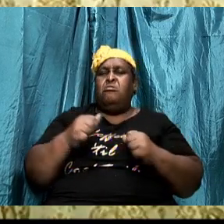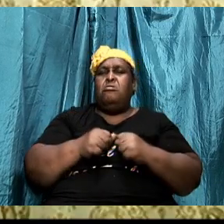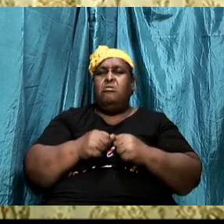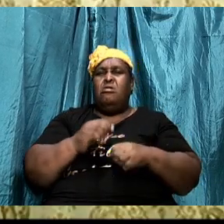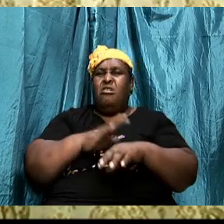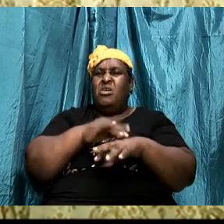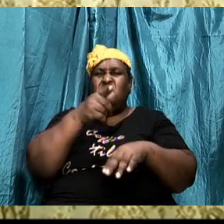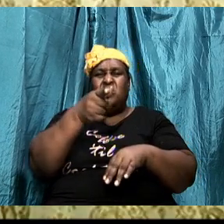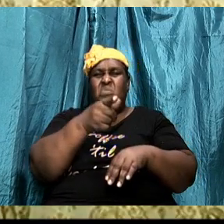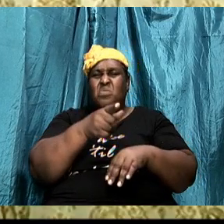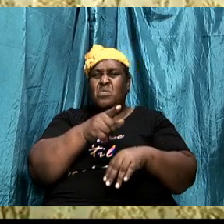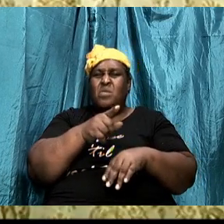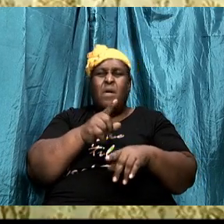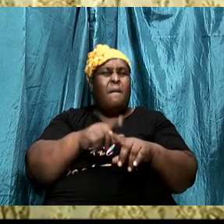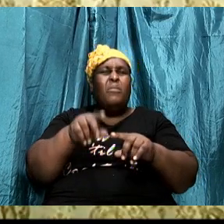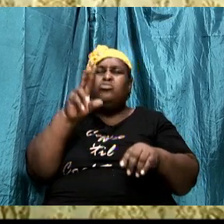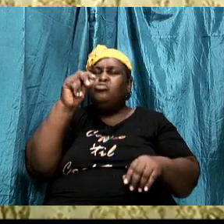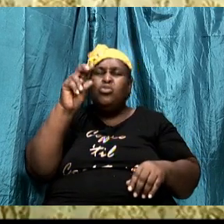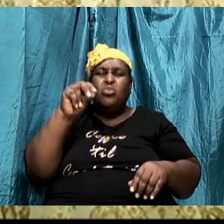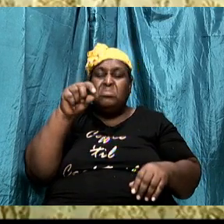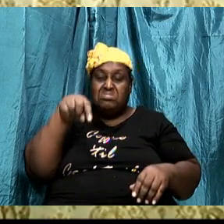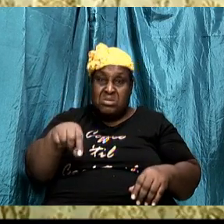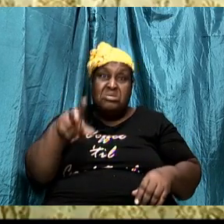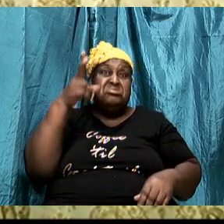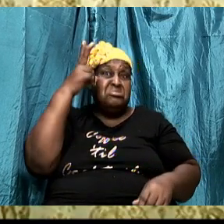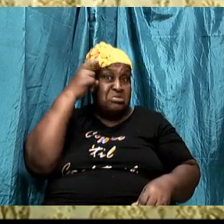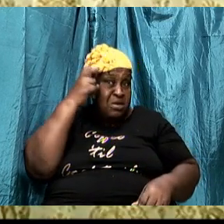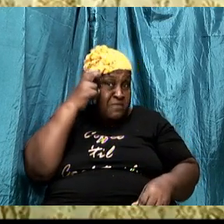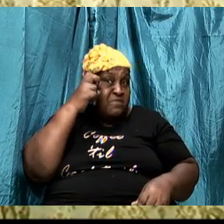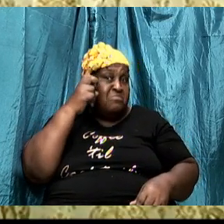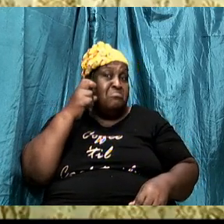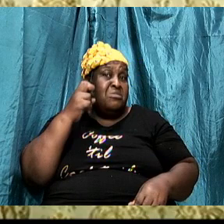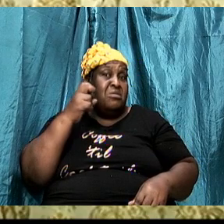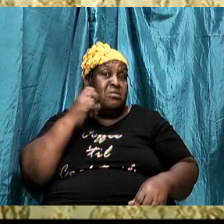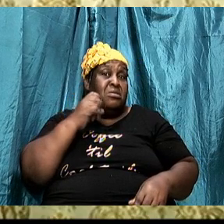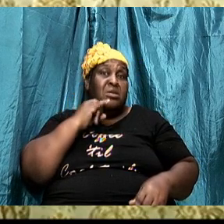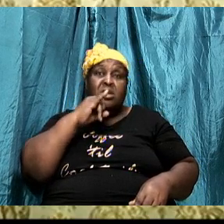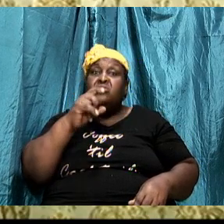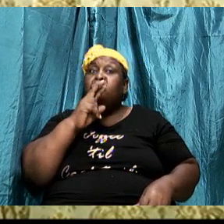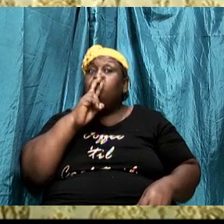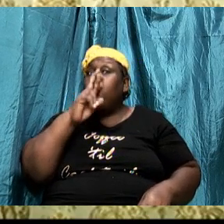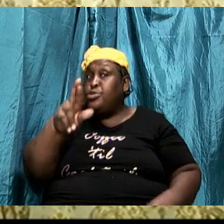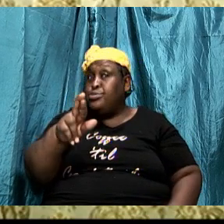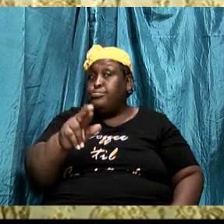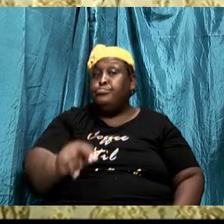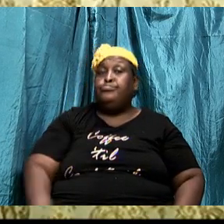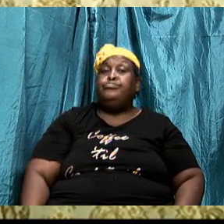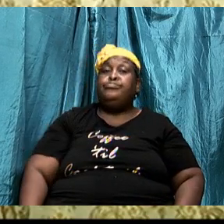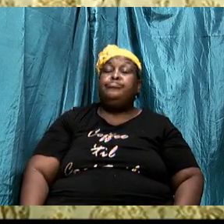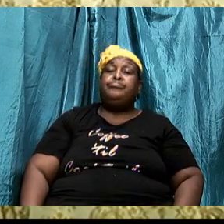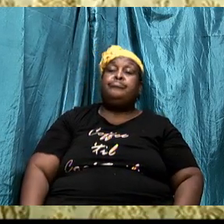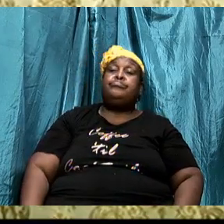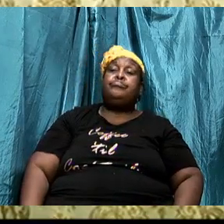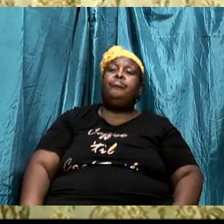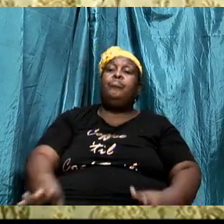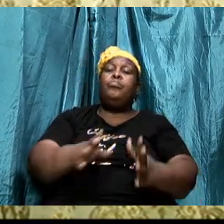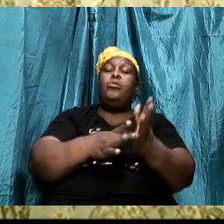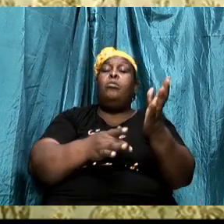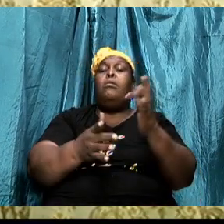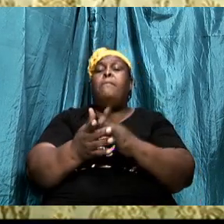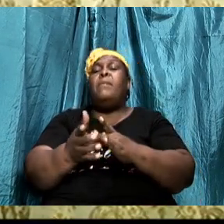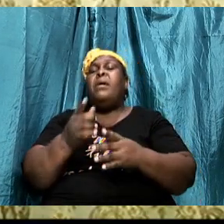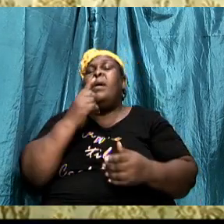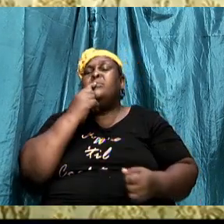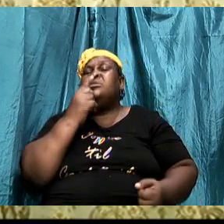but this adversary that we are talking about is real. The Bible says in the scripture that we